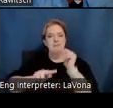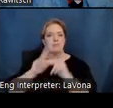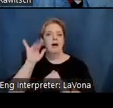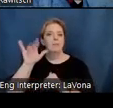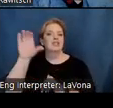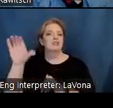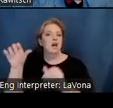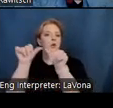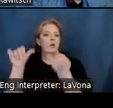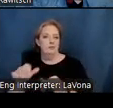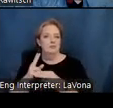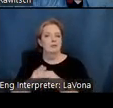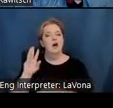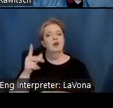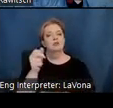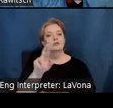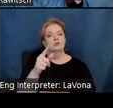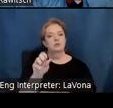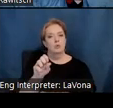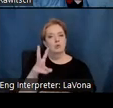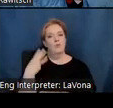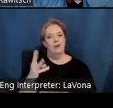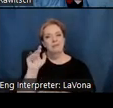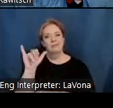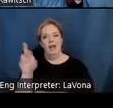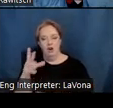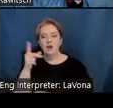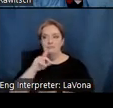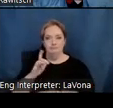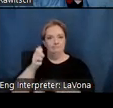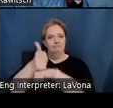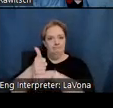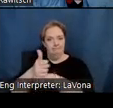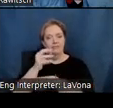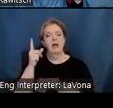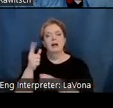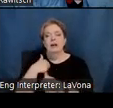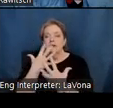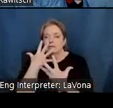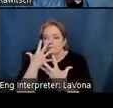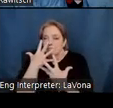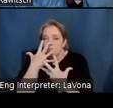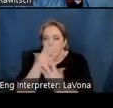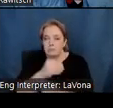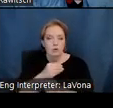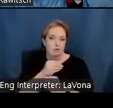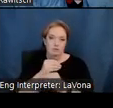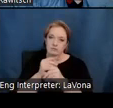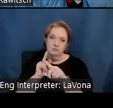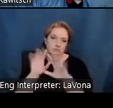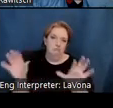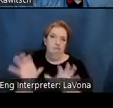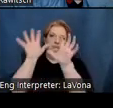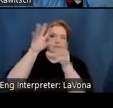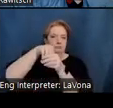Washington Mayor for a lumber tycoon, and it too features just incredibly beautifully decorative